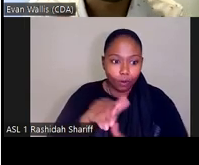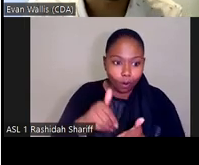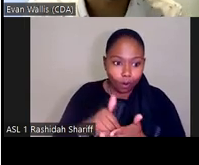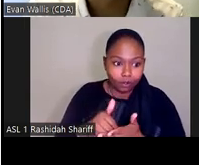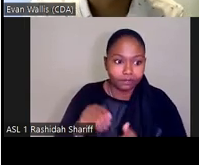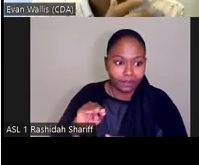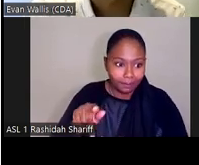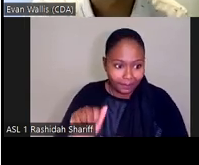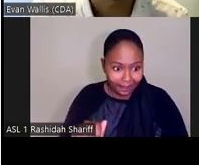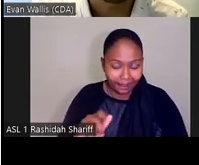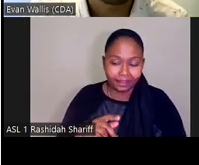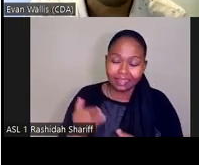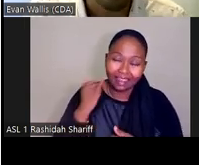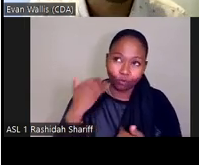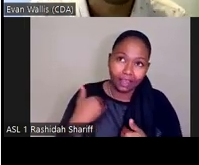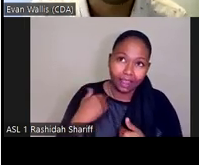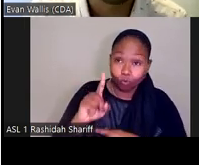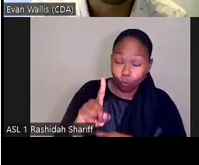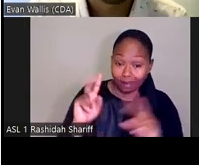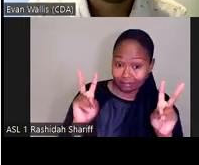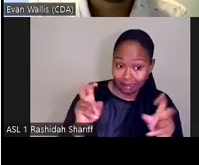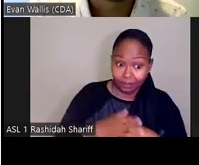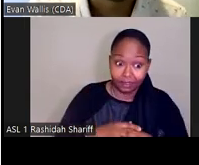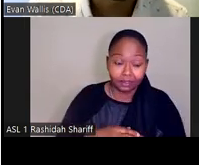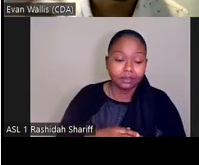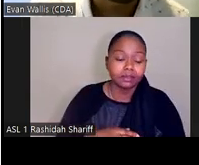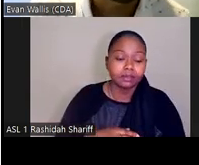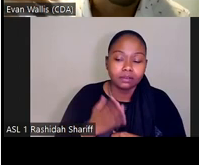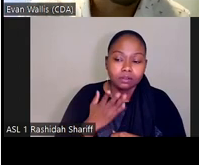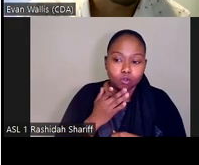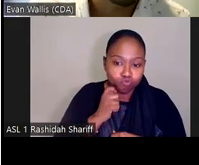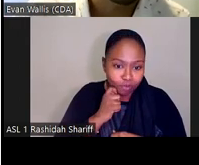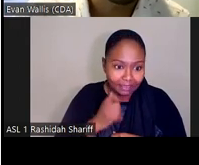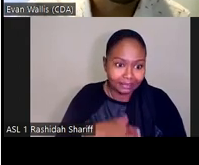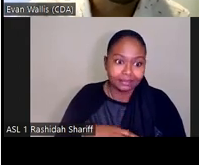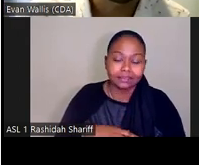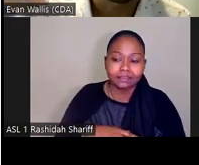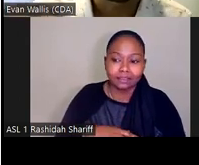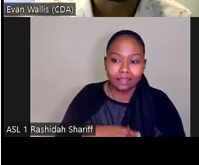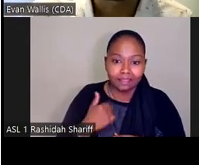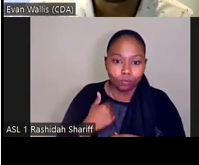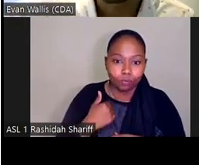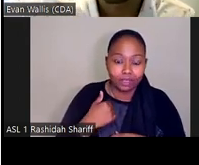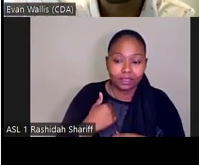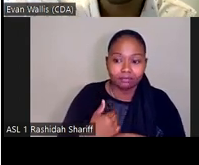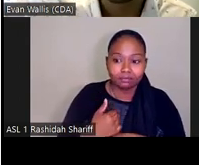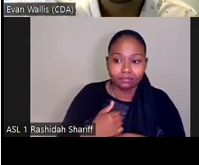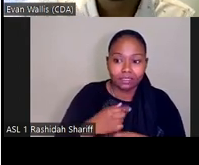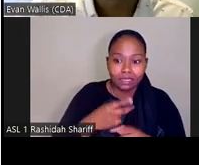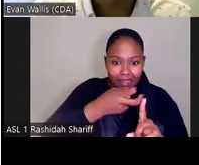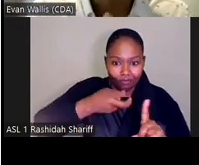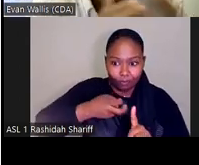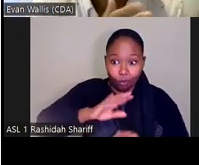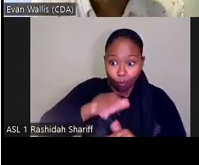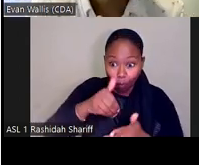take a single topic, like say race ethnicity, pull out all of the equity indices for all of the metrics we're tracking,